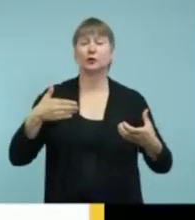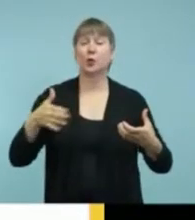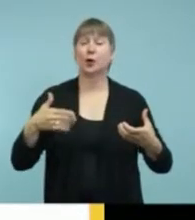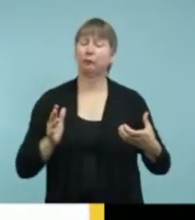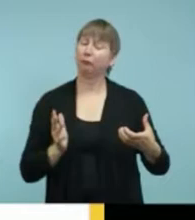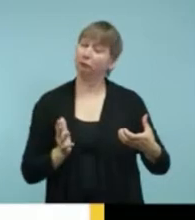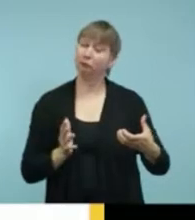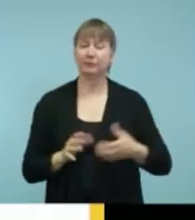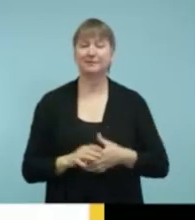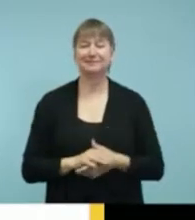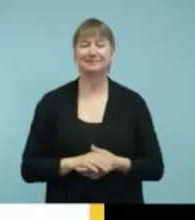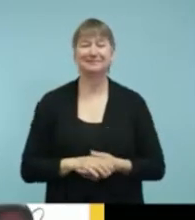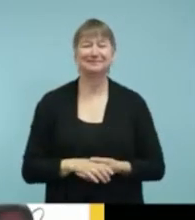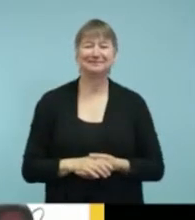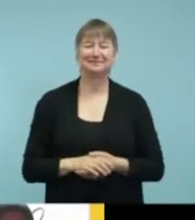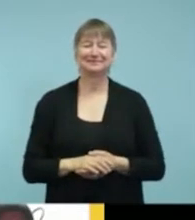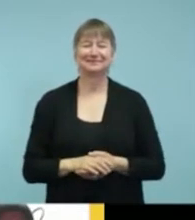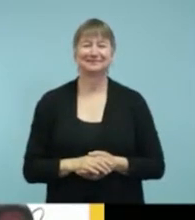Okay, next slide.